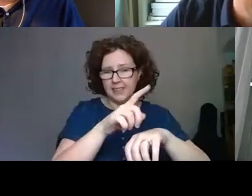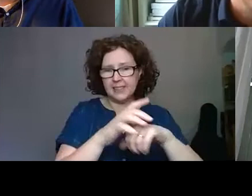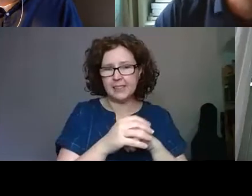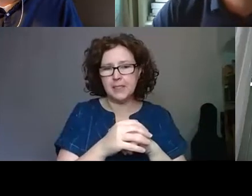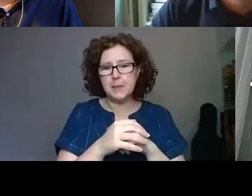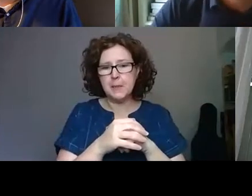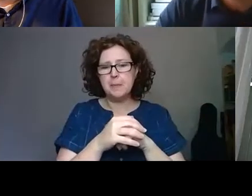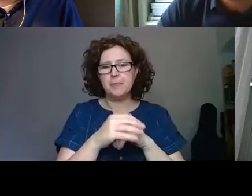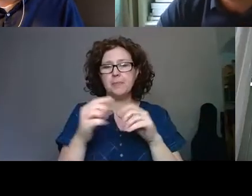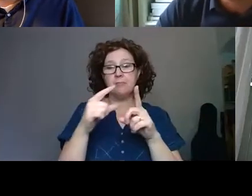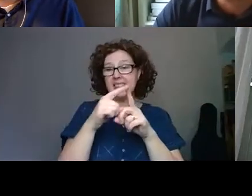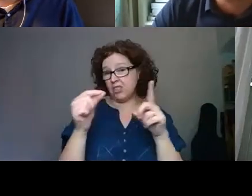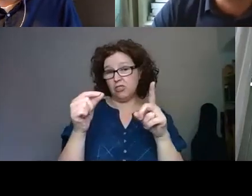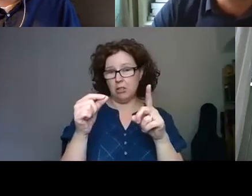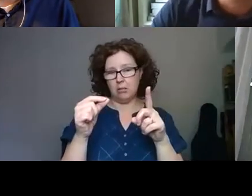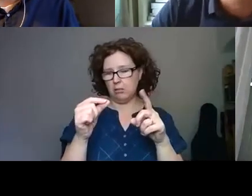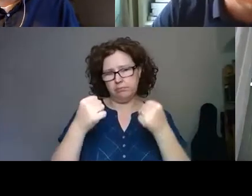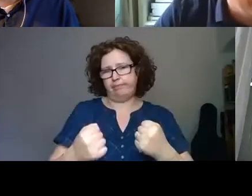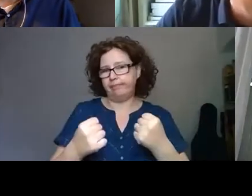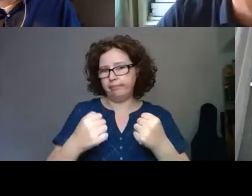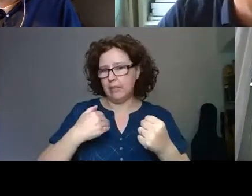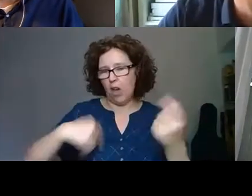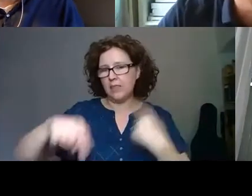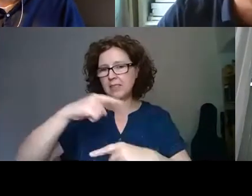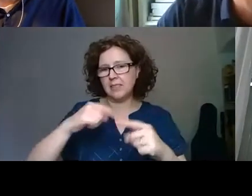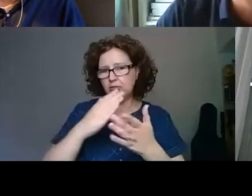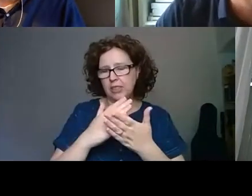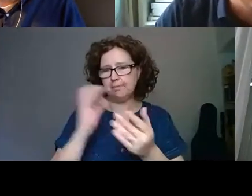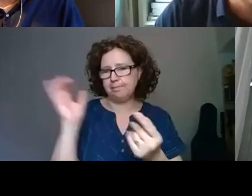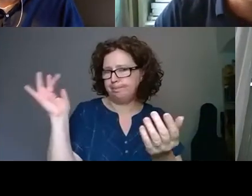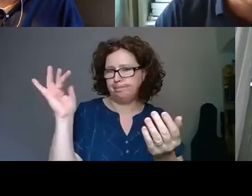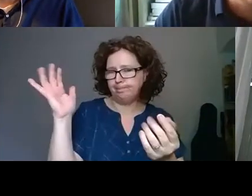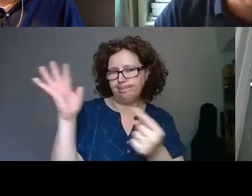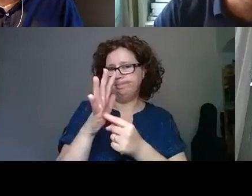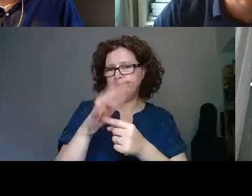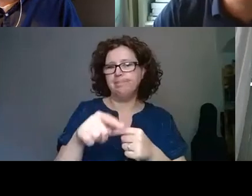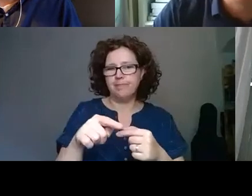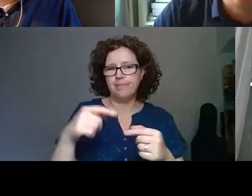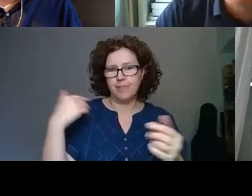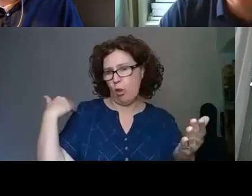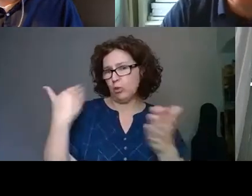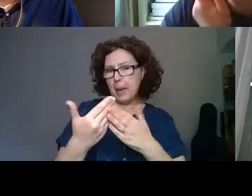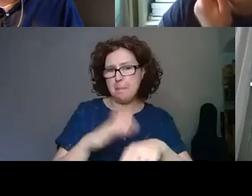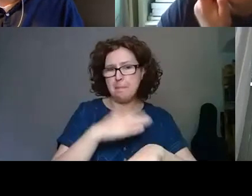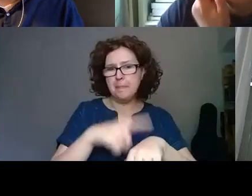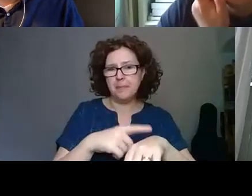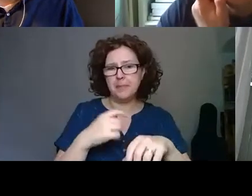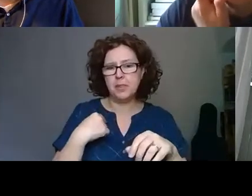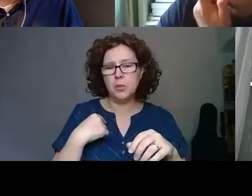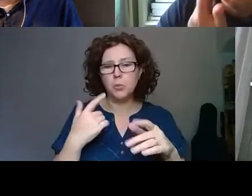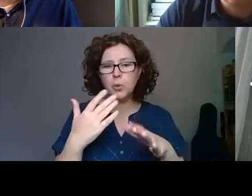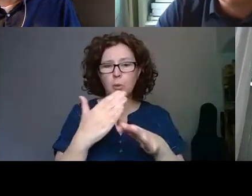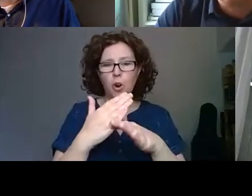Yeah, digital is really at the core of everything that we do and have been doing for quite a long time. We we work across